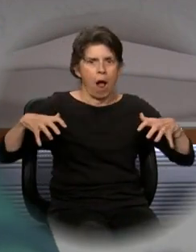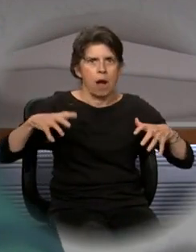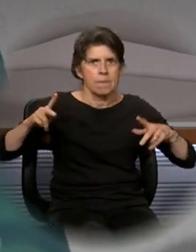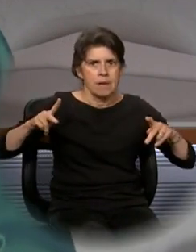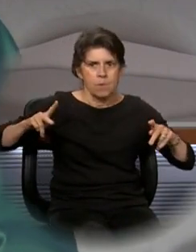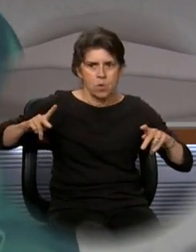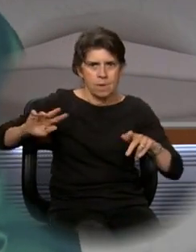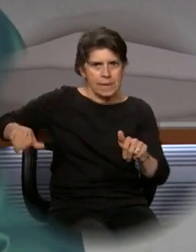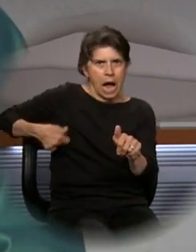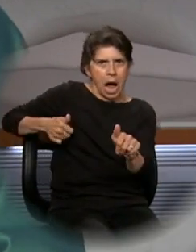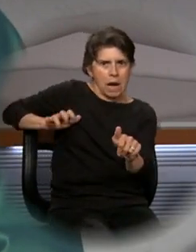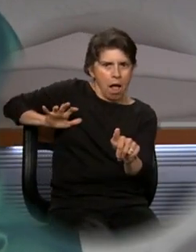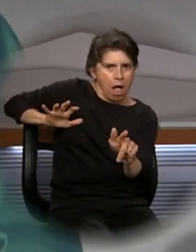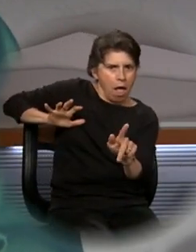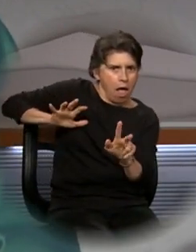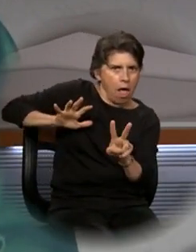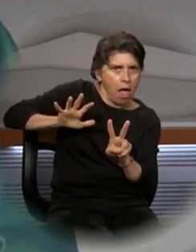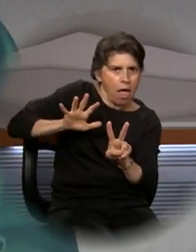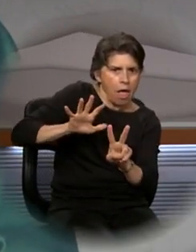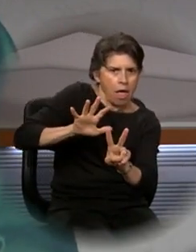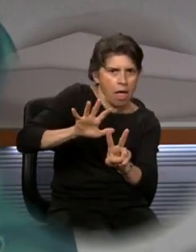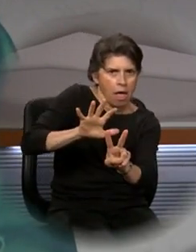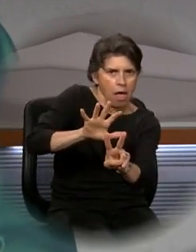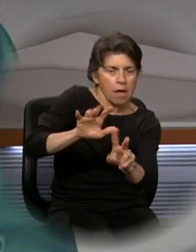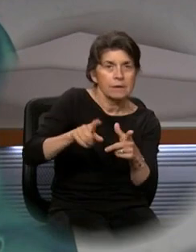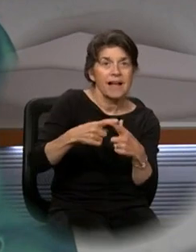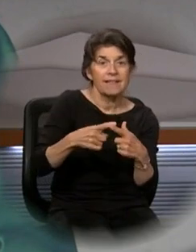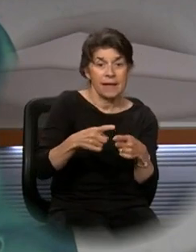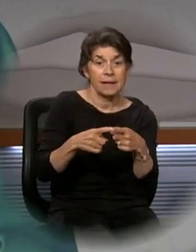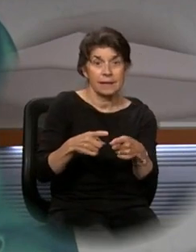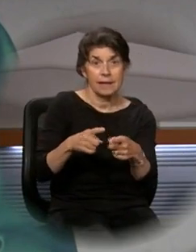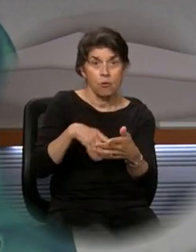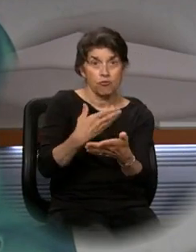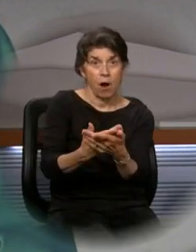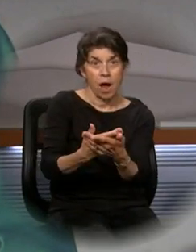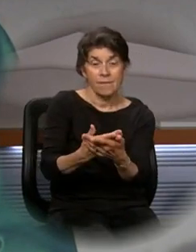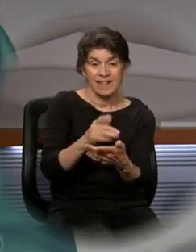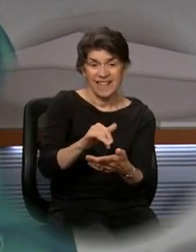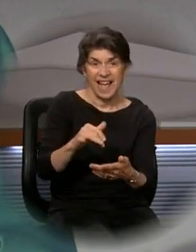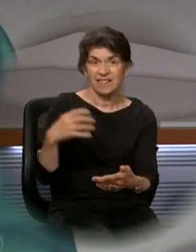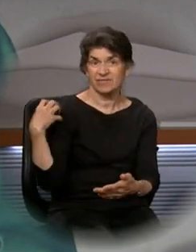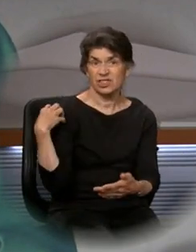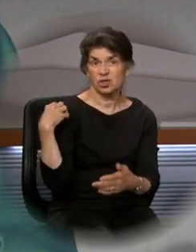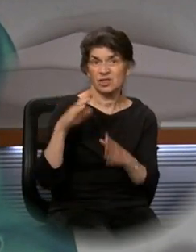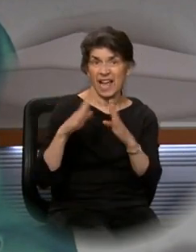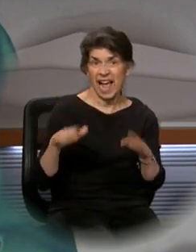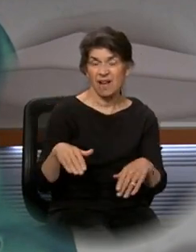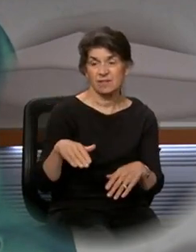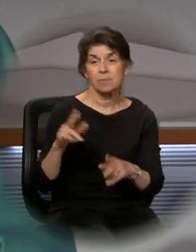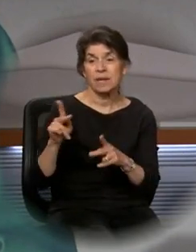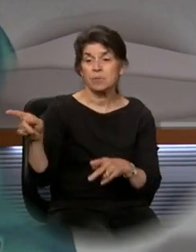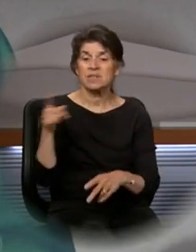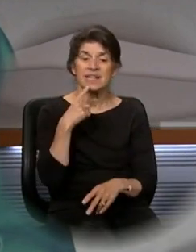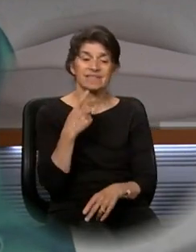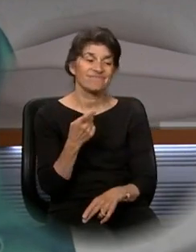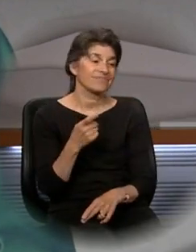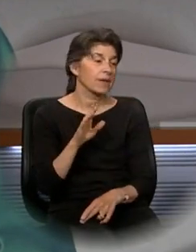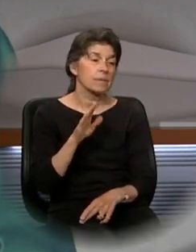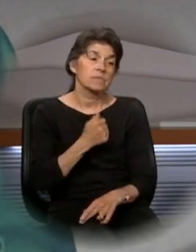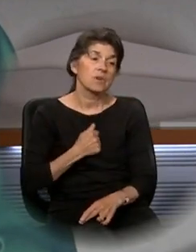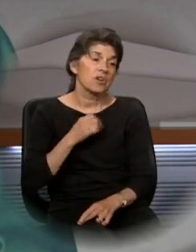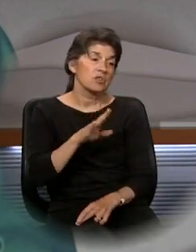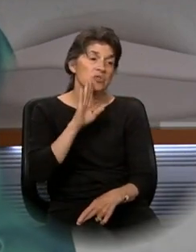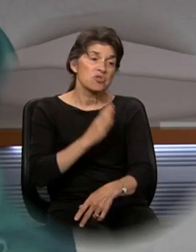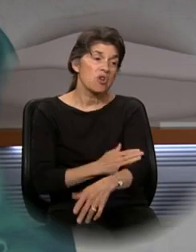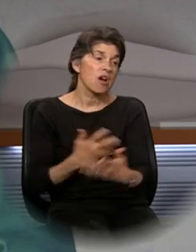still speaking, people from the synagogue officials' house arrived and said, Your daughter has died. Why trouble the teacher any longer?